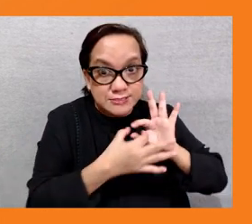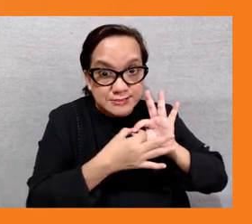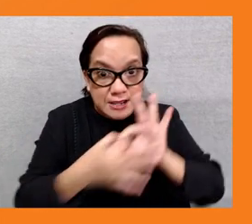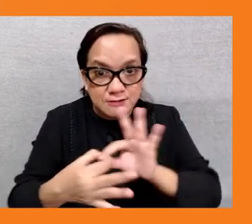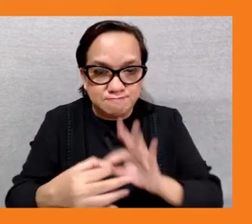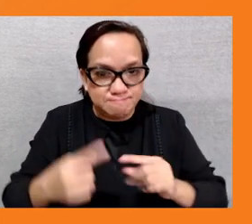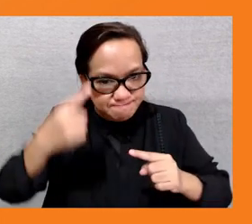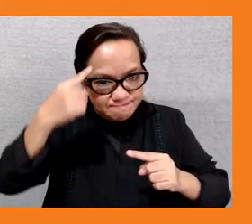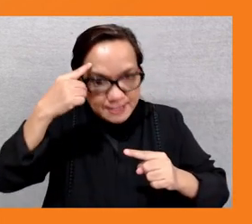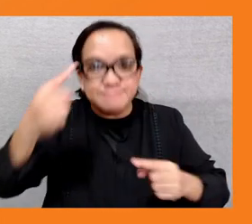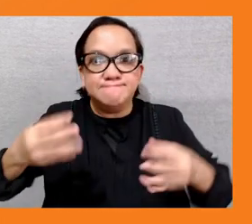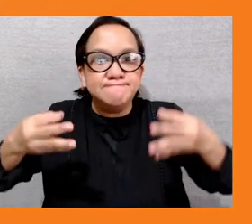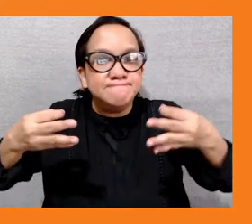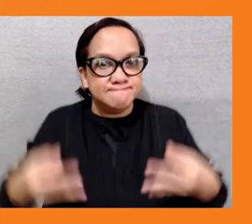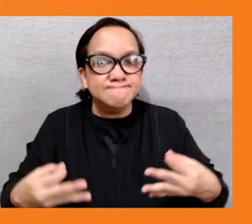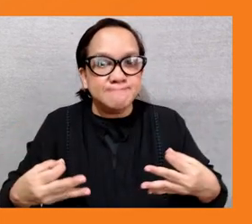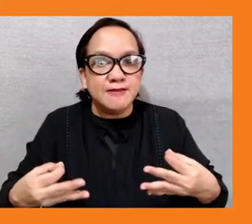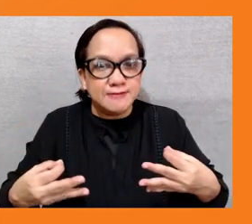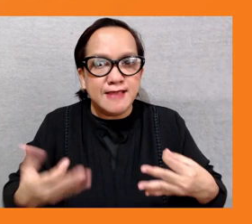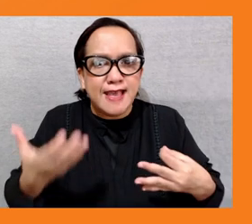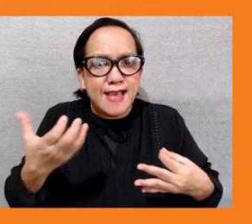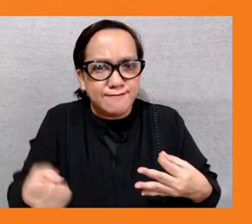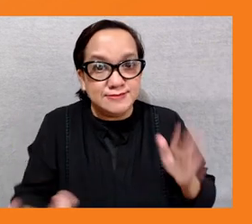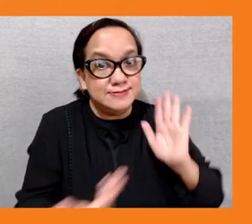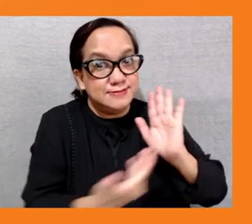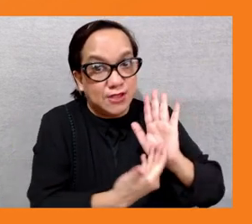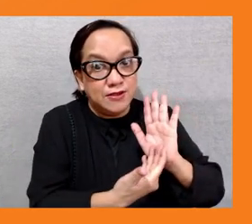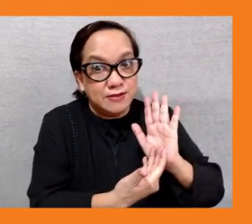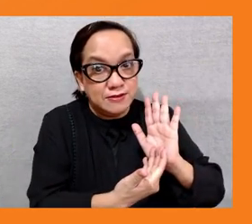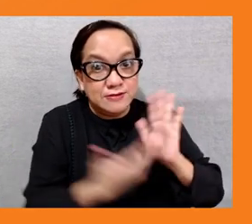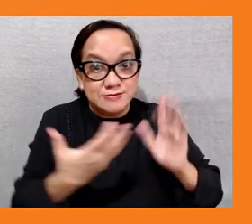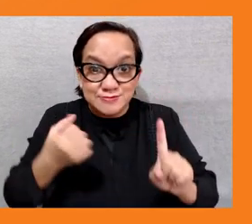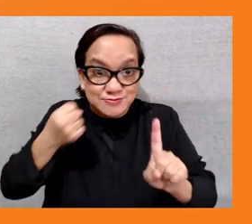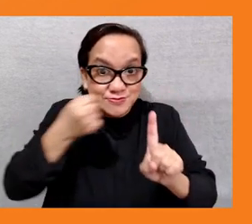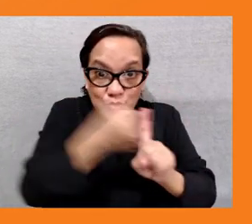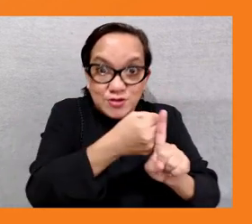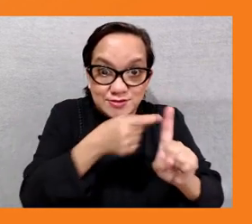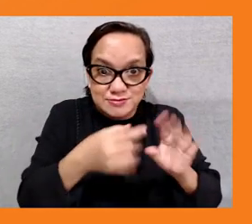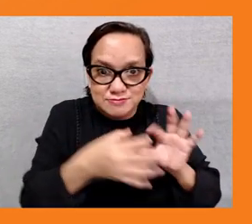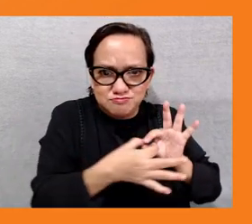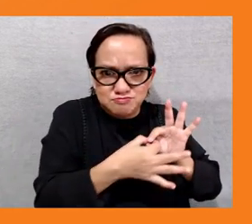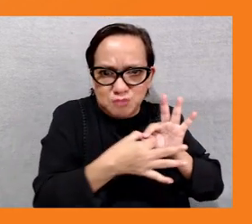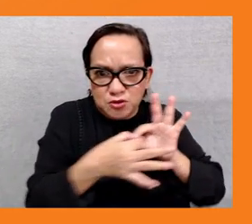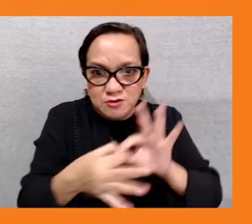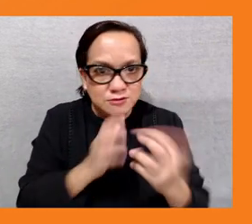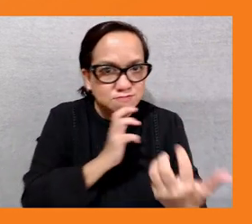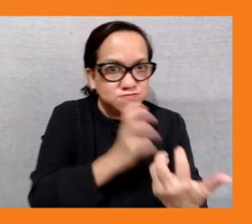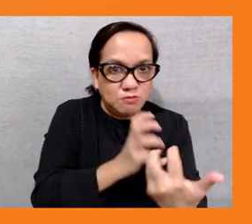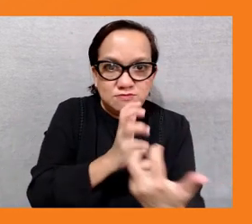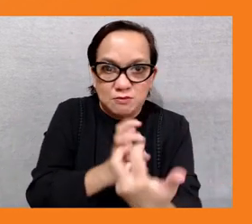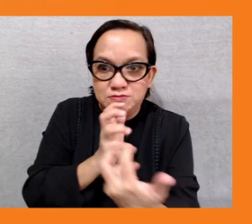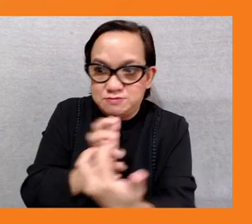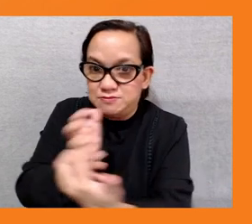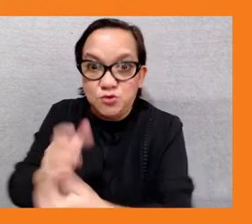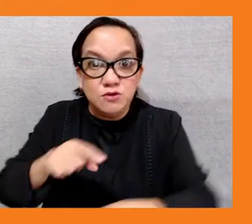assessment work to help to help to the right decisions at the right time cooperation and then tailoring